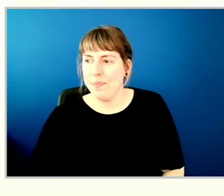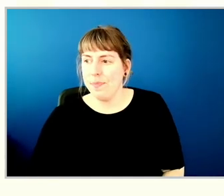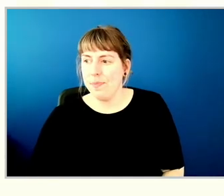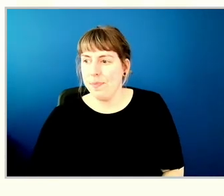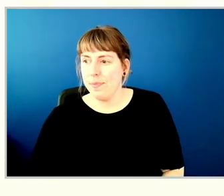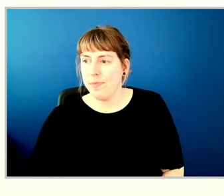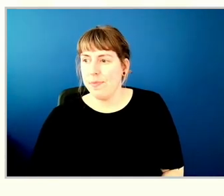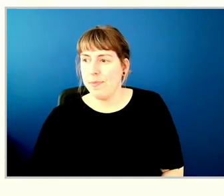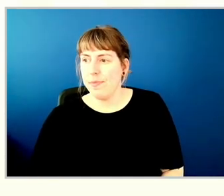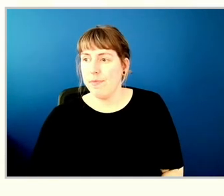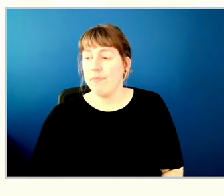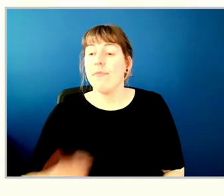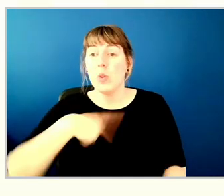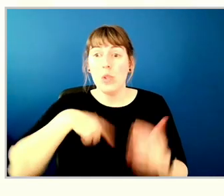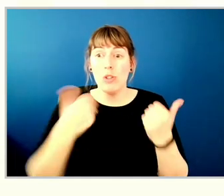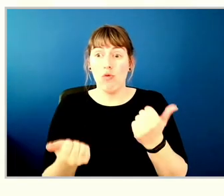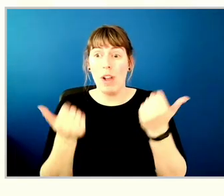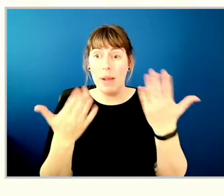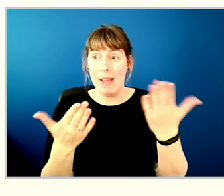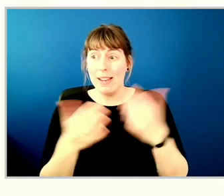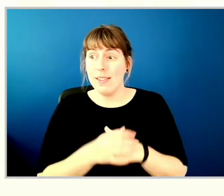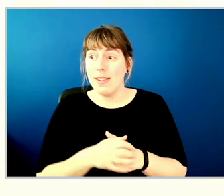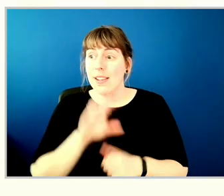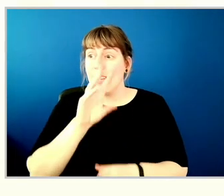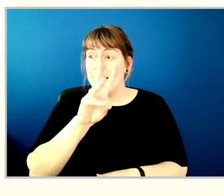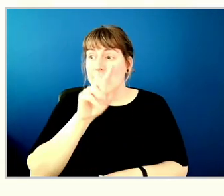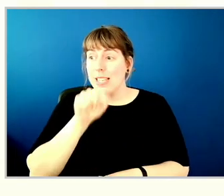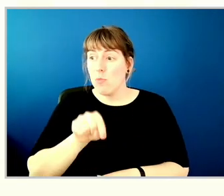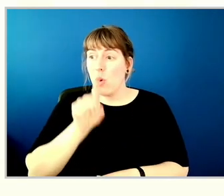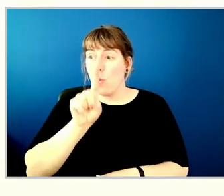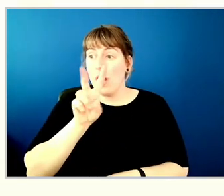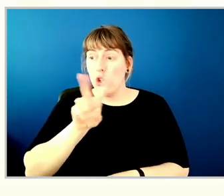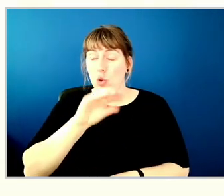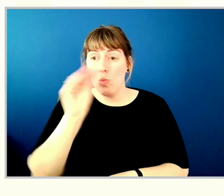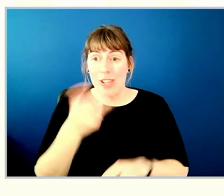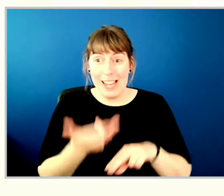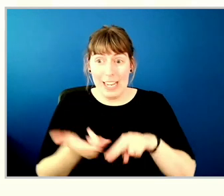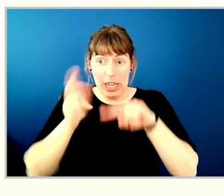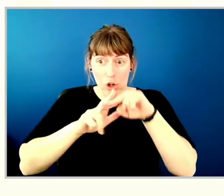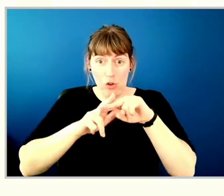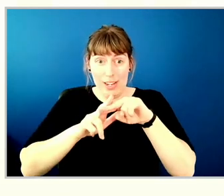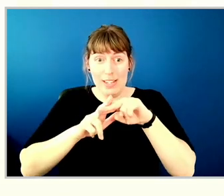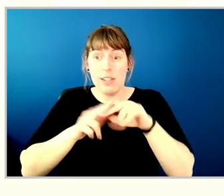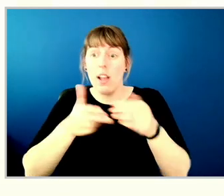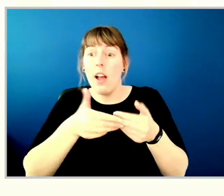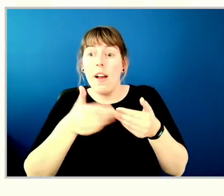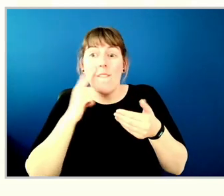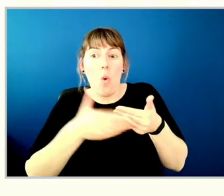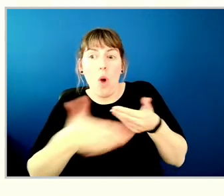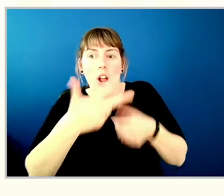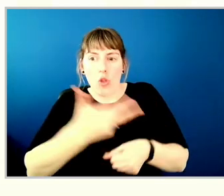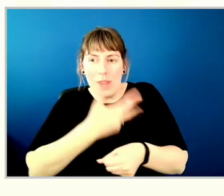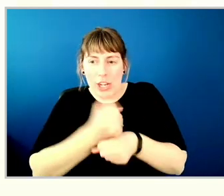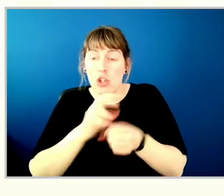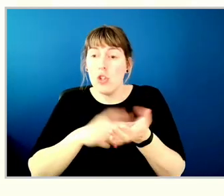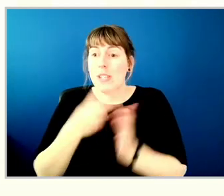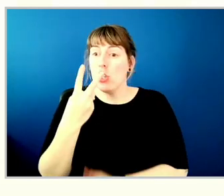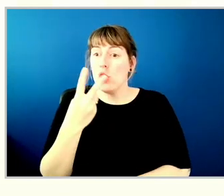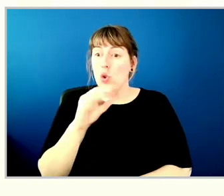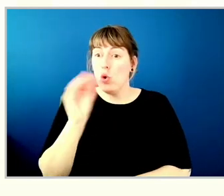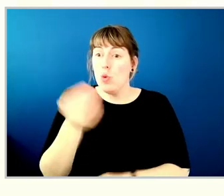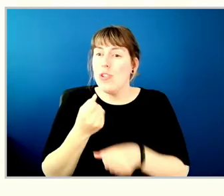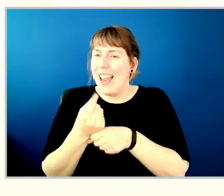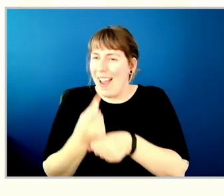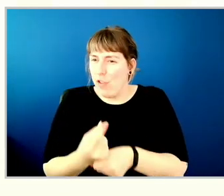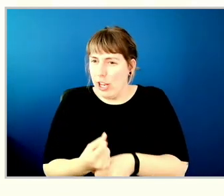We are recommending a 6.12% increase over three years. So it's a 2% increase each year,